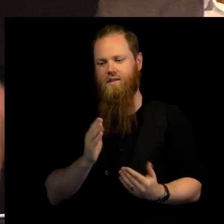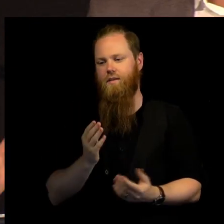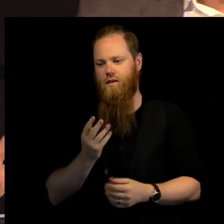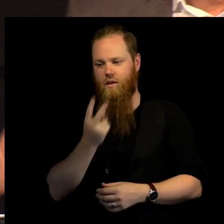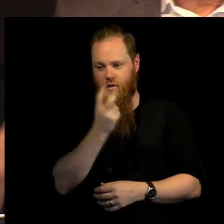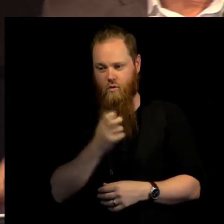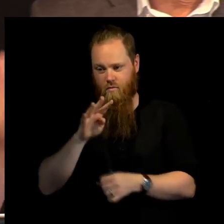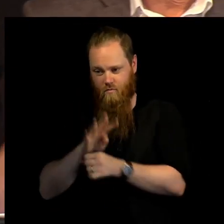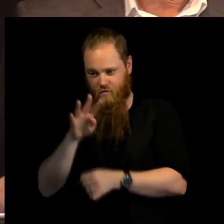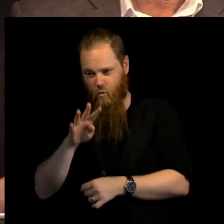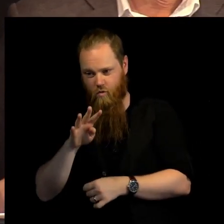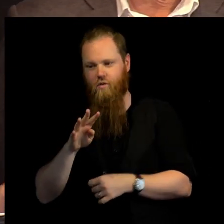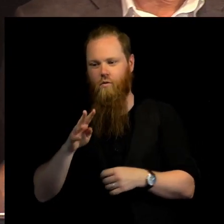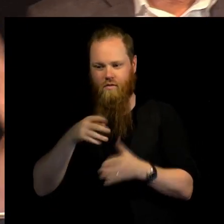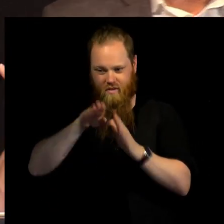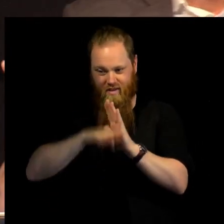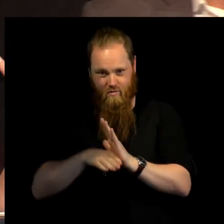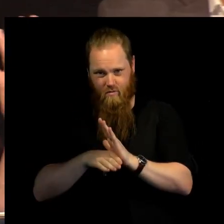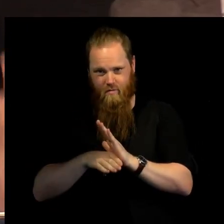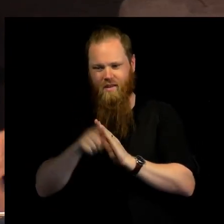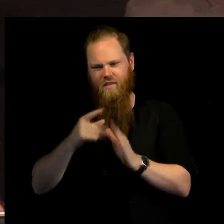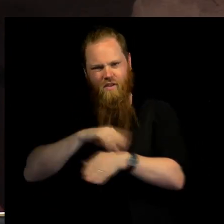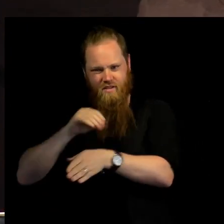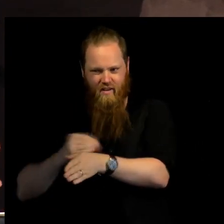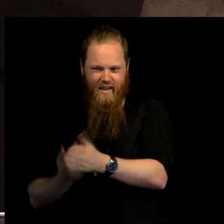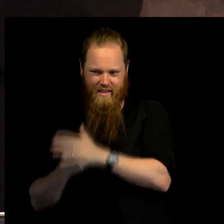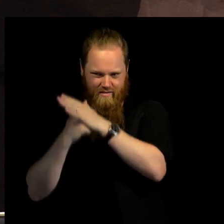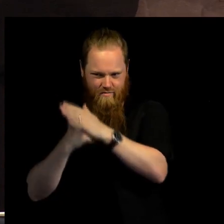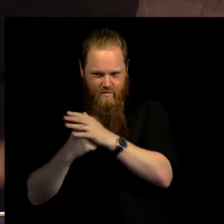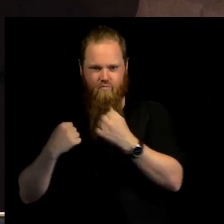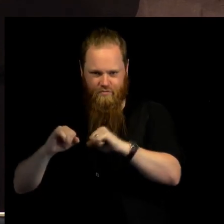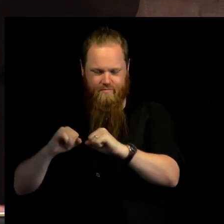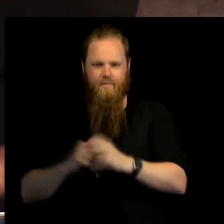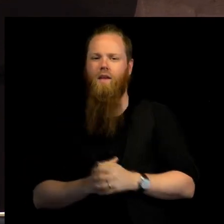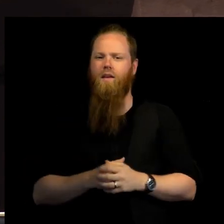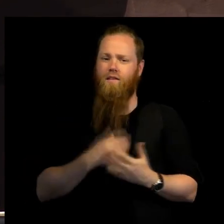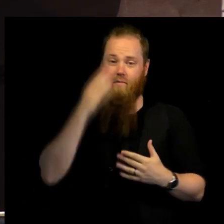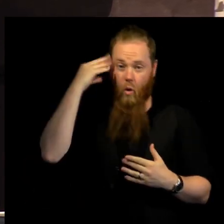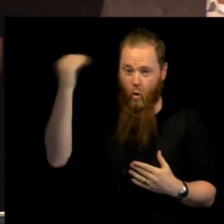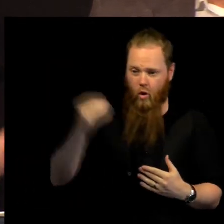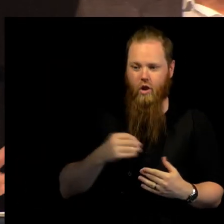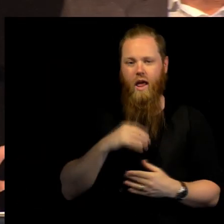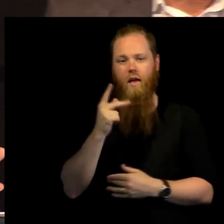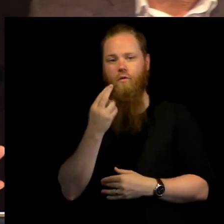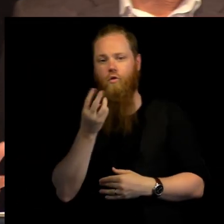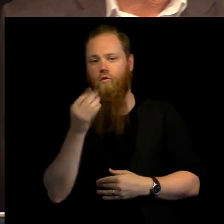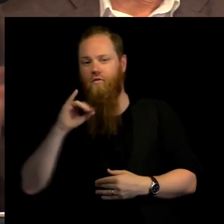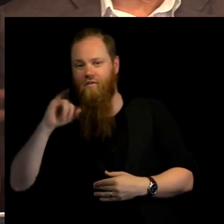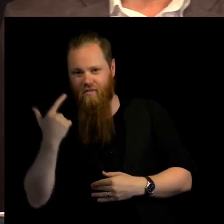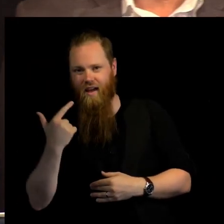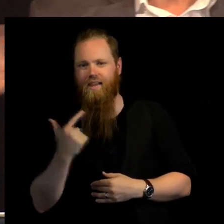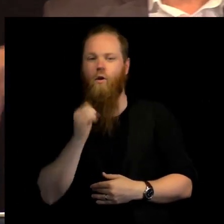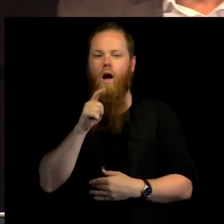and which was pushed forward by Sweden, and the Netherlands, but also Kuwait and Ivory Coast.